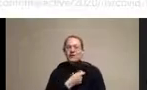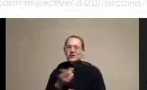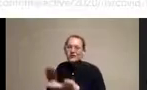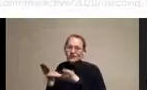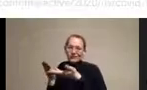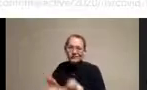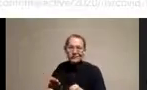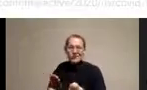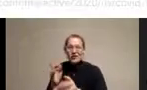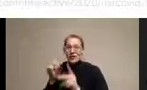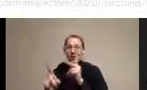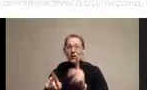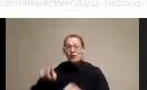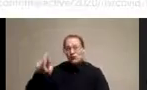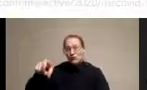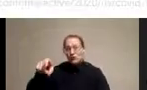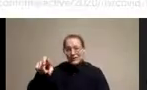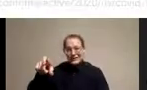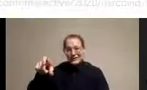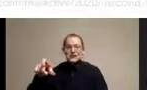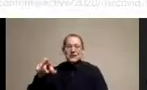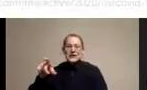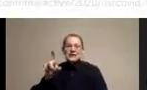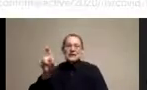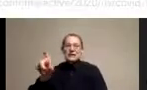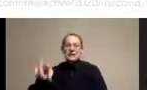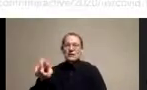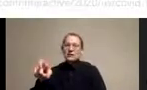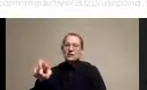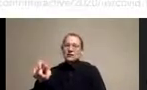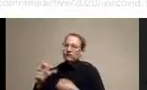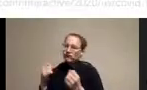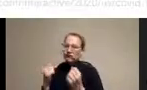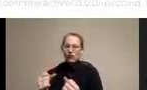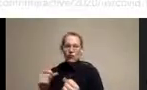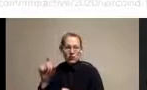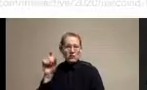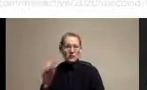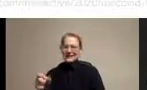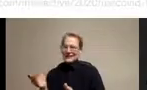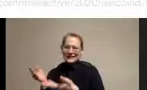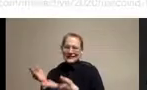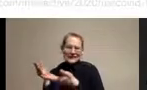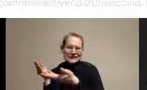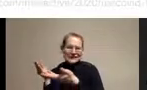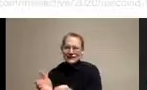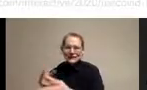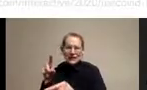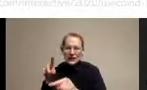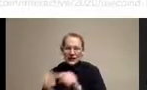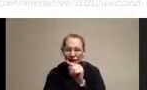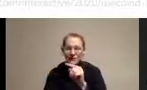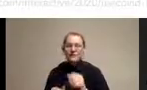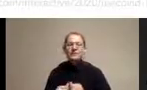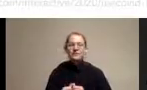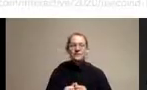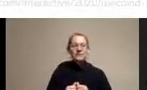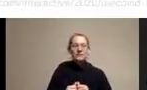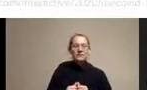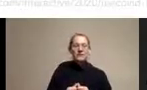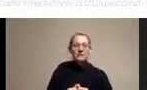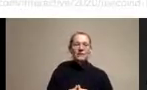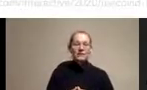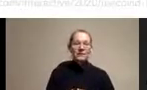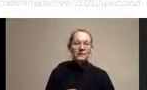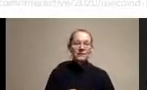There's something in medicine called the inverse care law, which was determined by Julian Tudor Hart, which says that people who need care, the most are the ones who get it least.